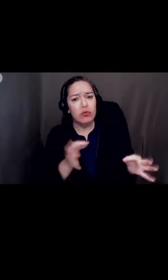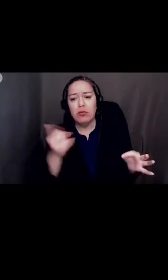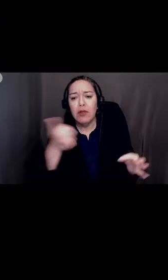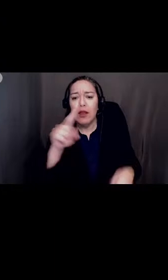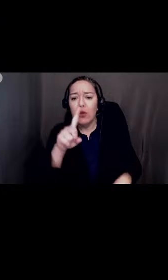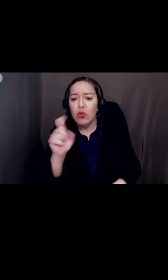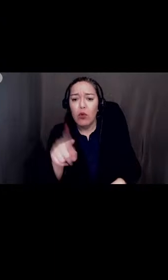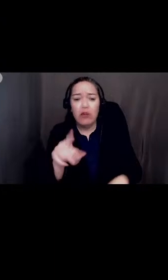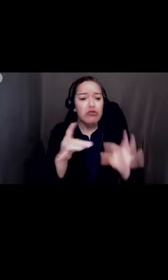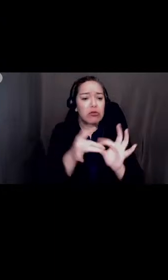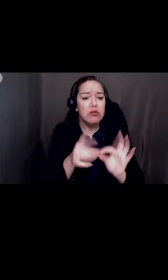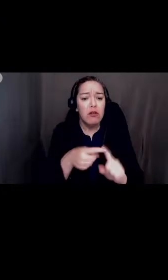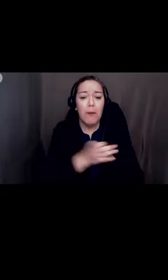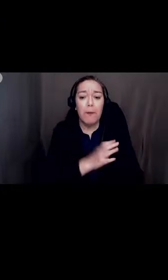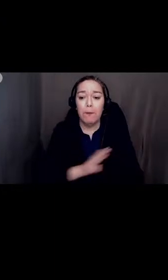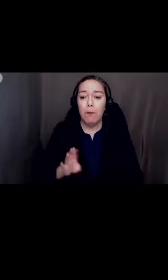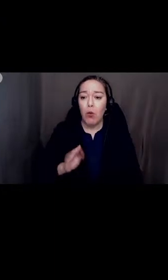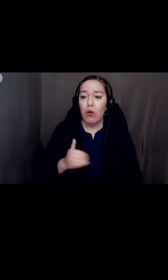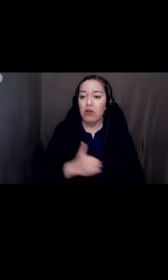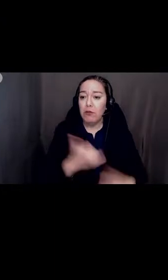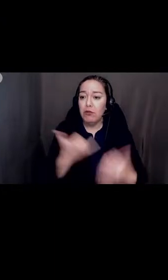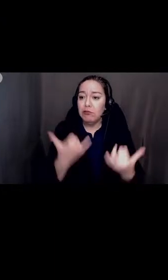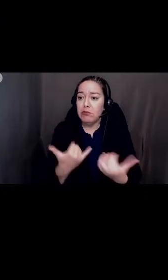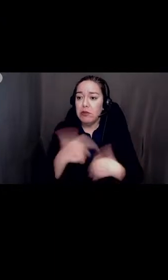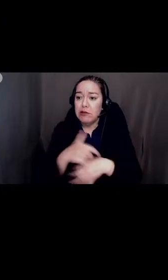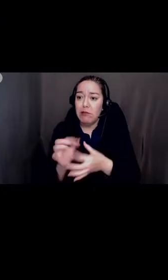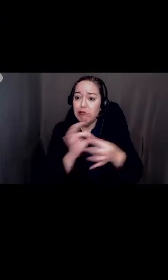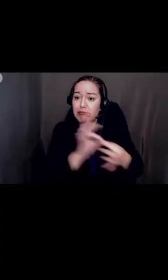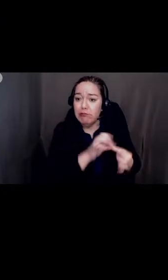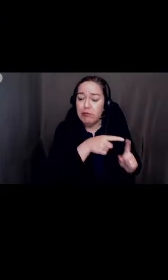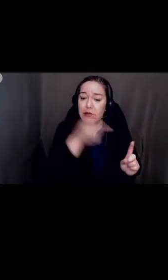or comments from board members at this time with respect to the presentation?